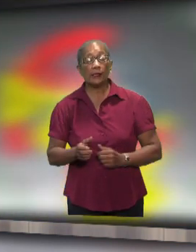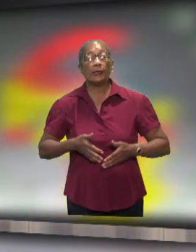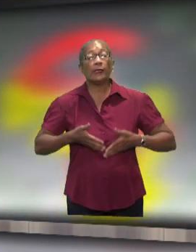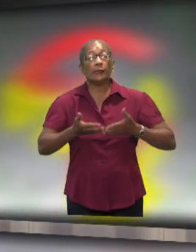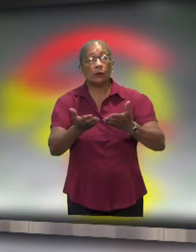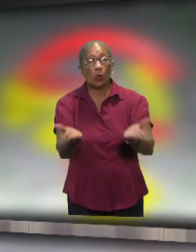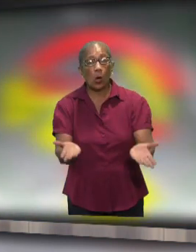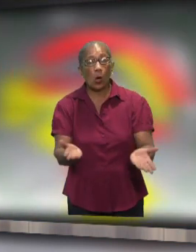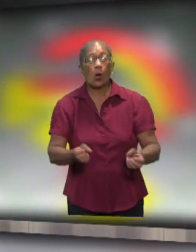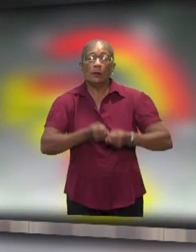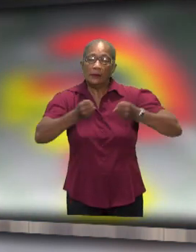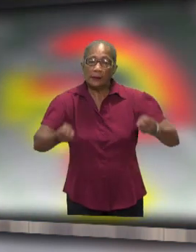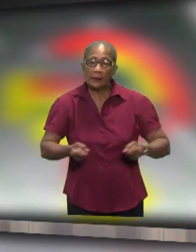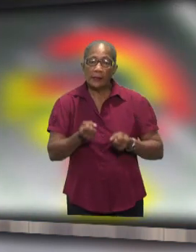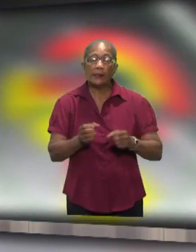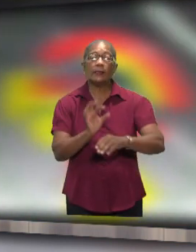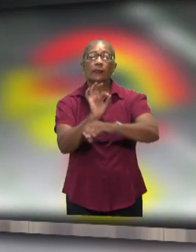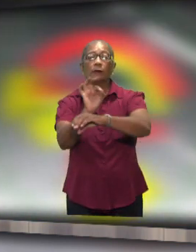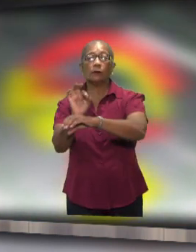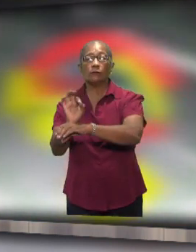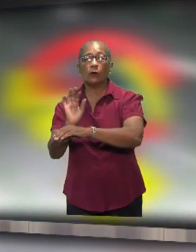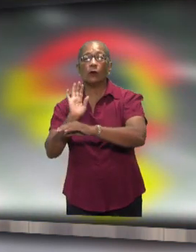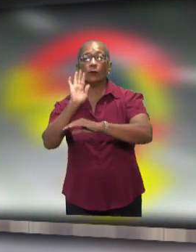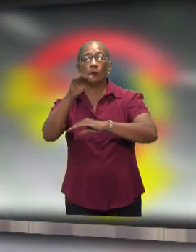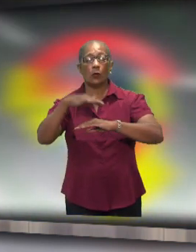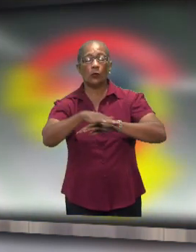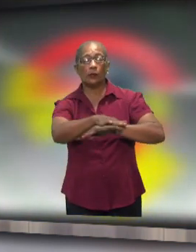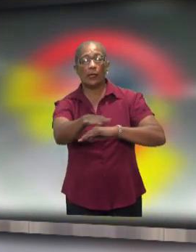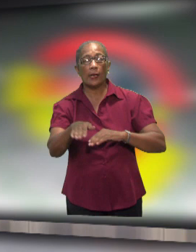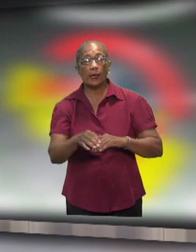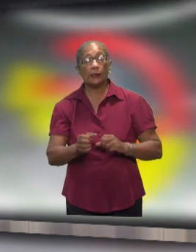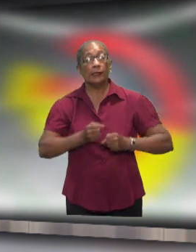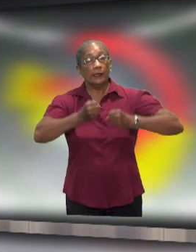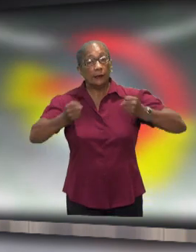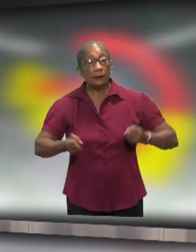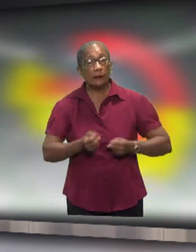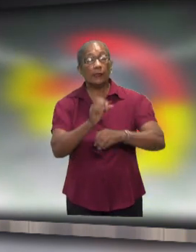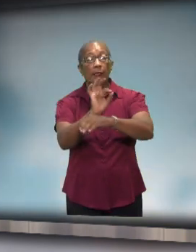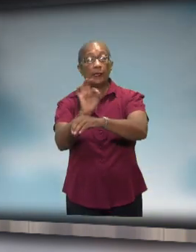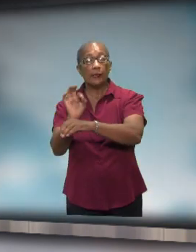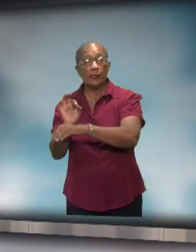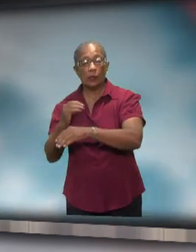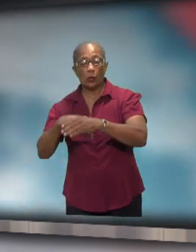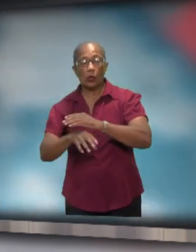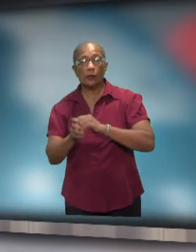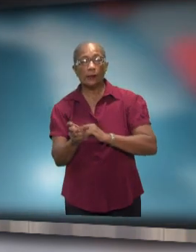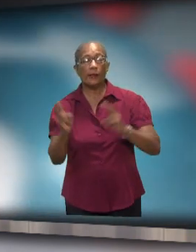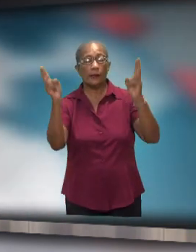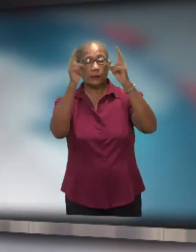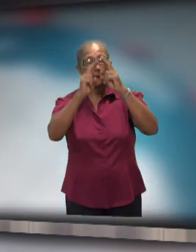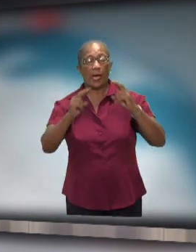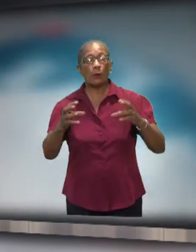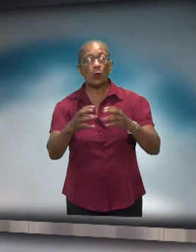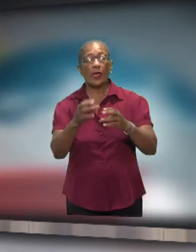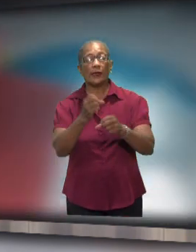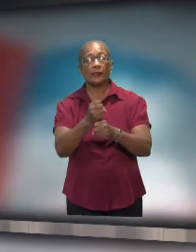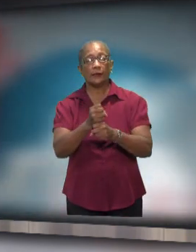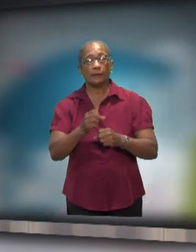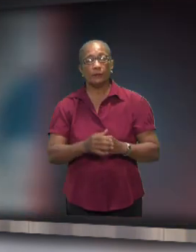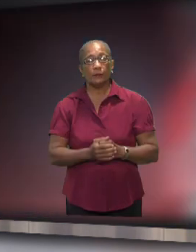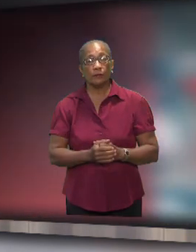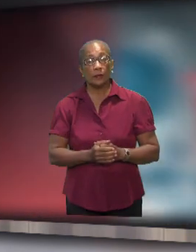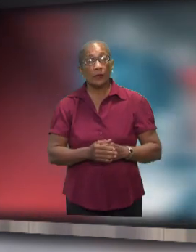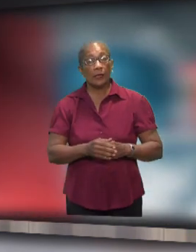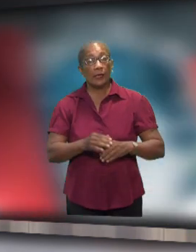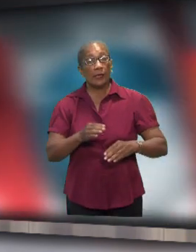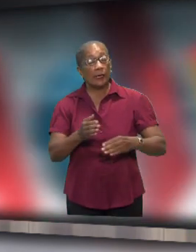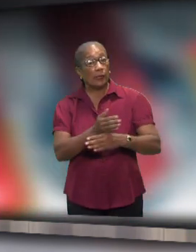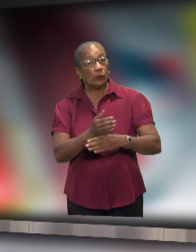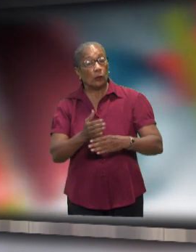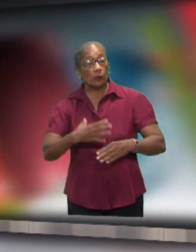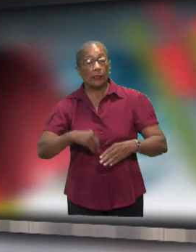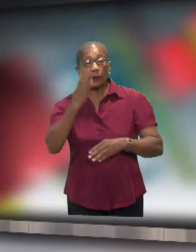collaborations.